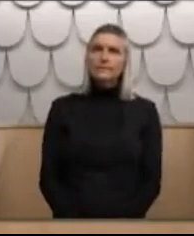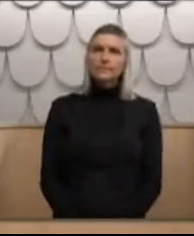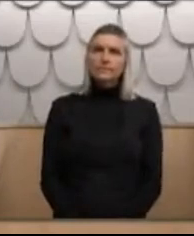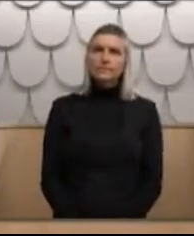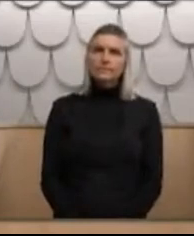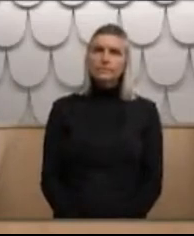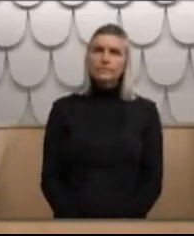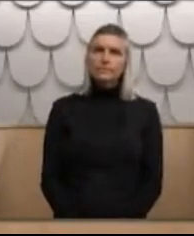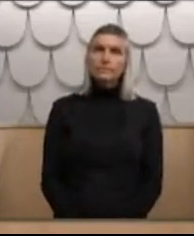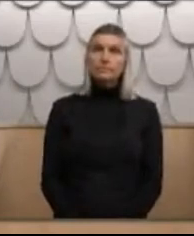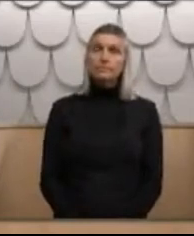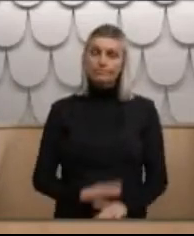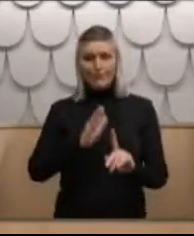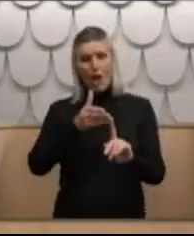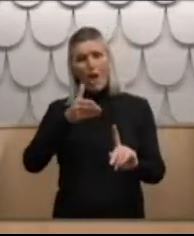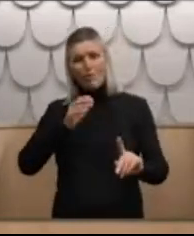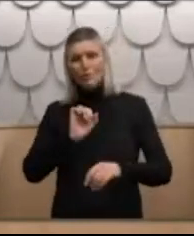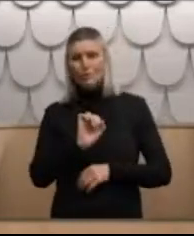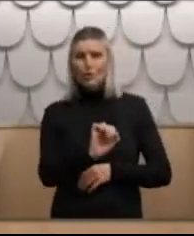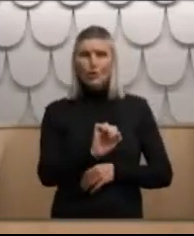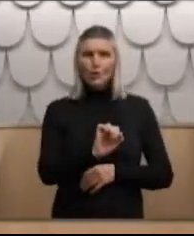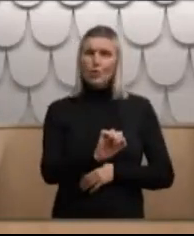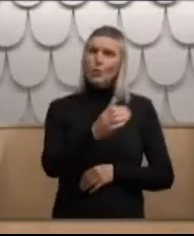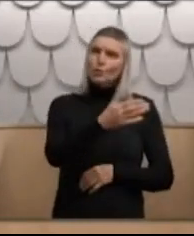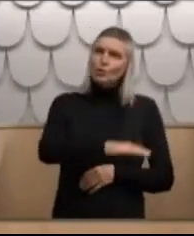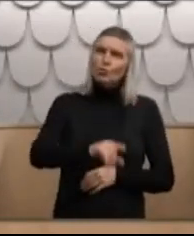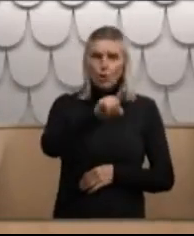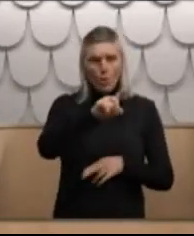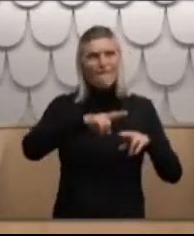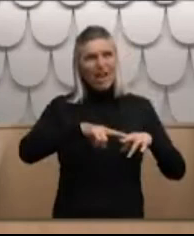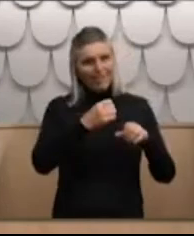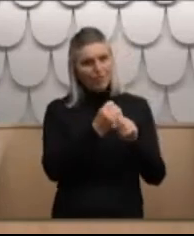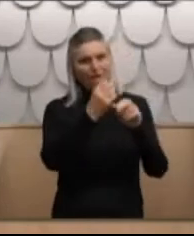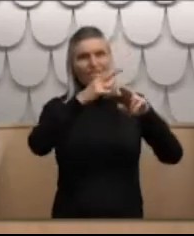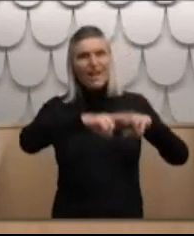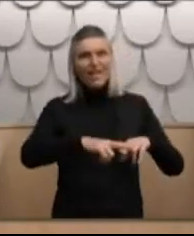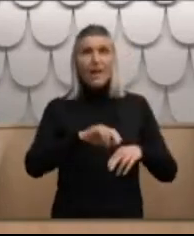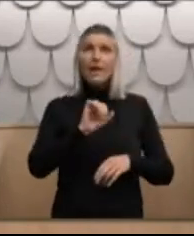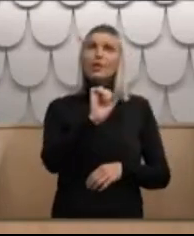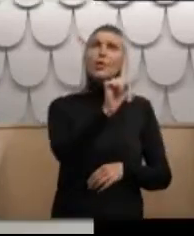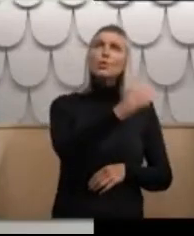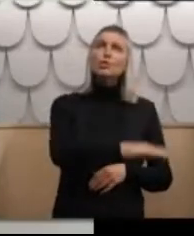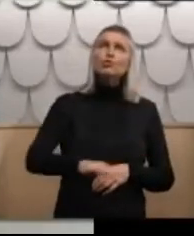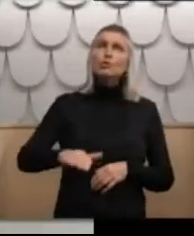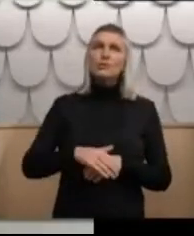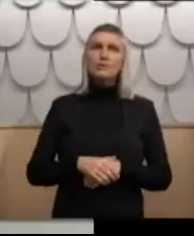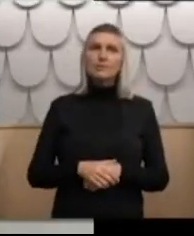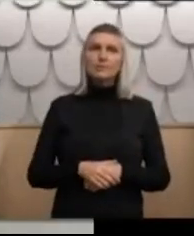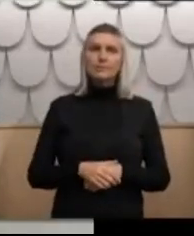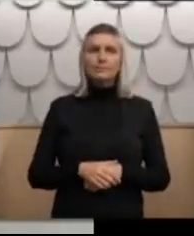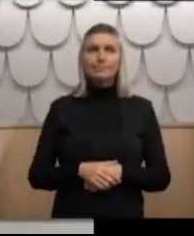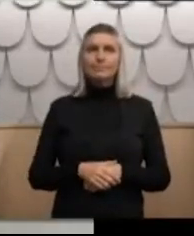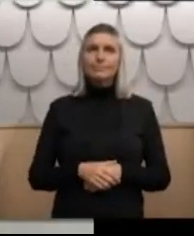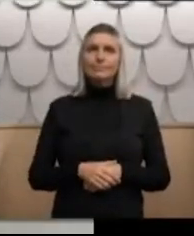I also acknowledge your line about your children you're a father you're a grandfather and your children you acknowledge